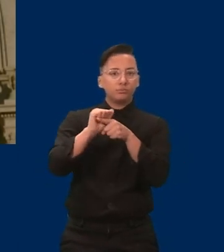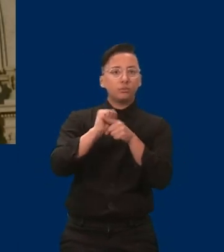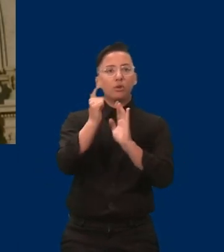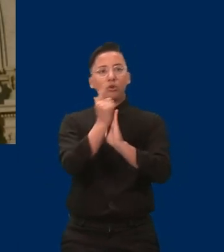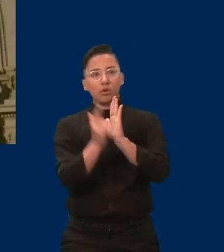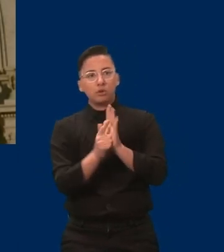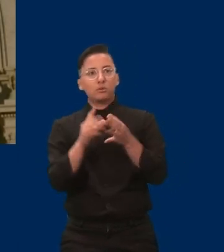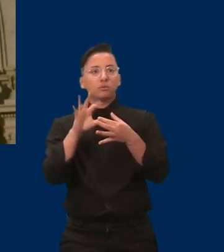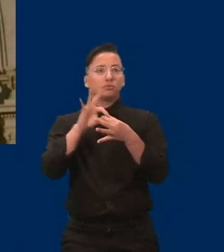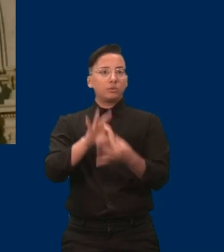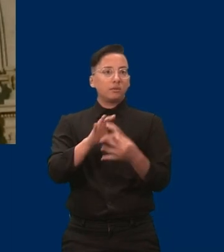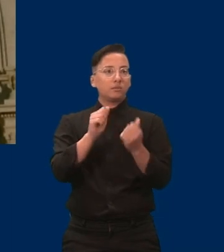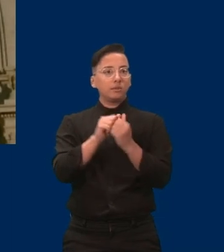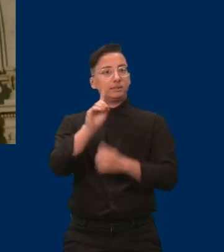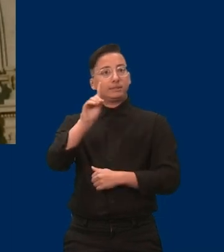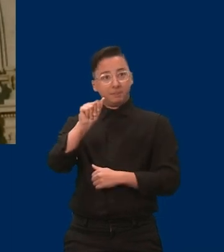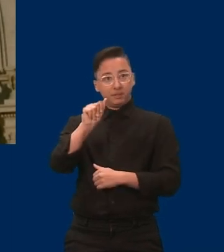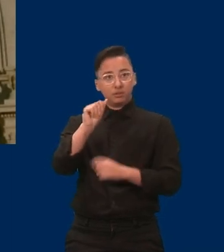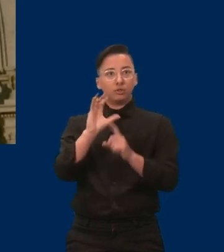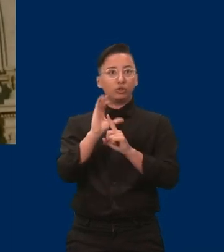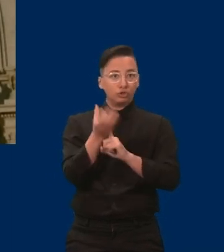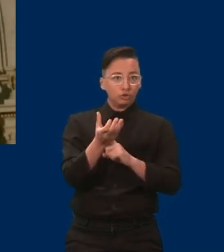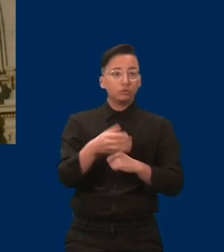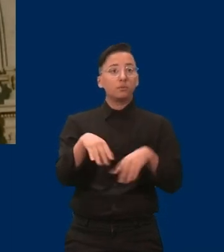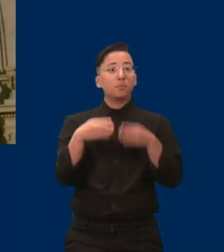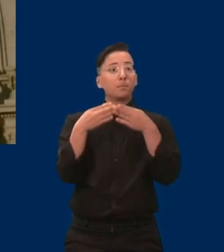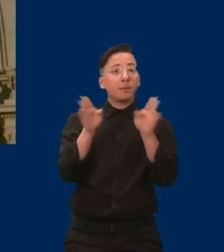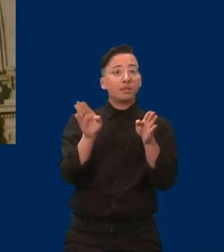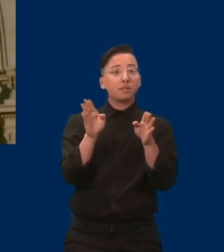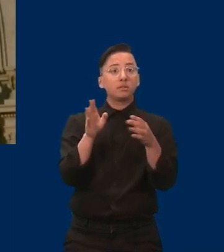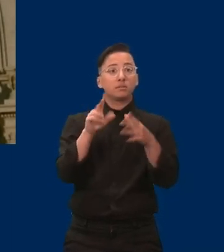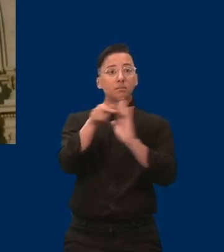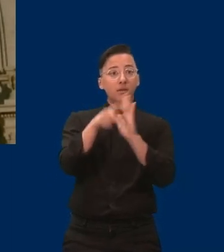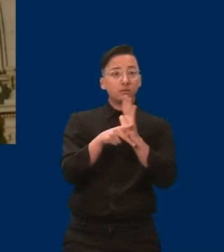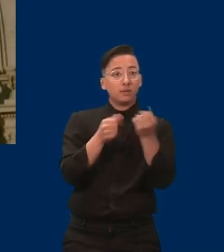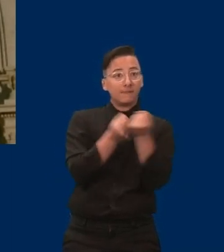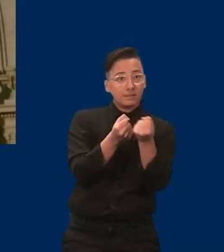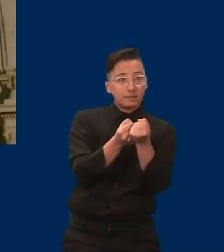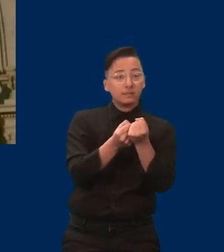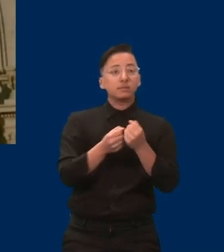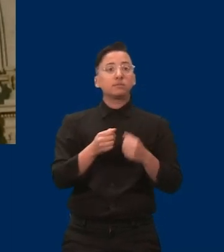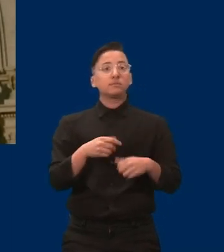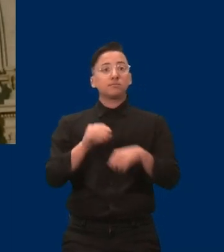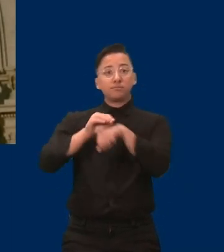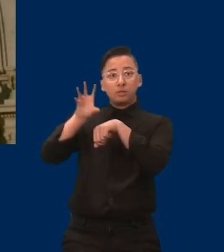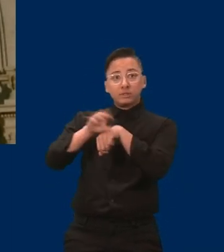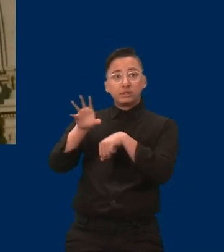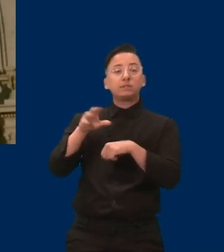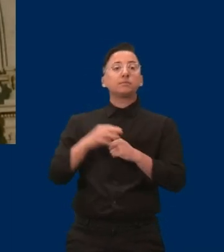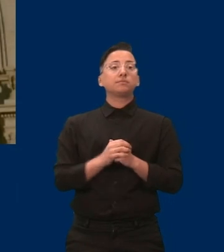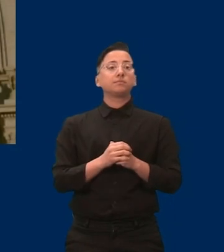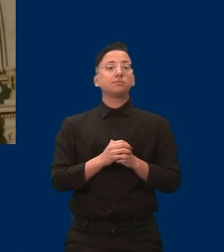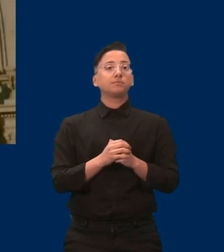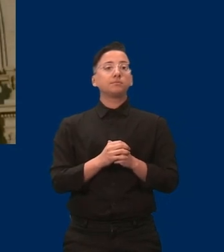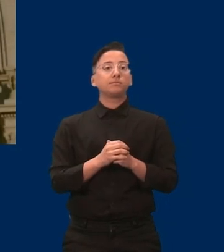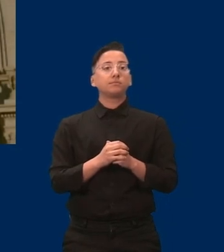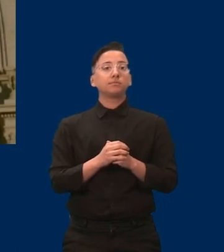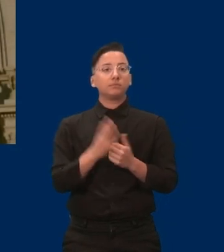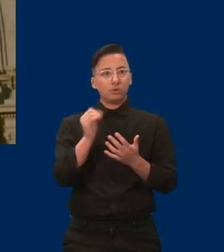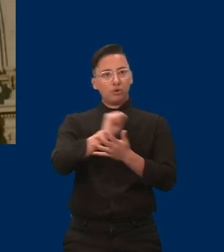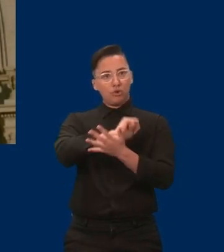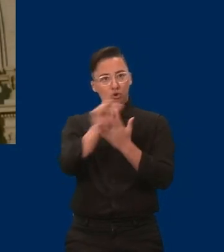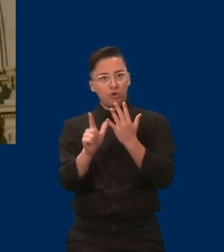public policy advocacy, consultation to the executive branch, legislative branch, and judiciary branch,